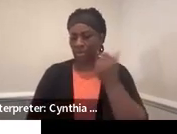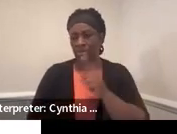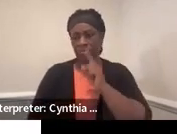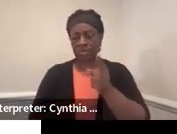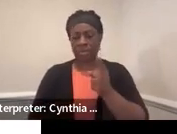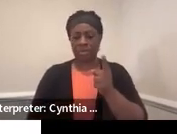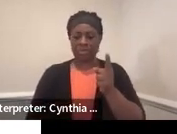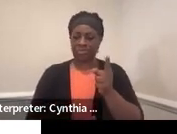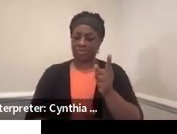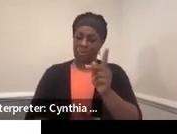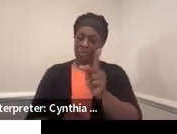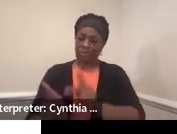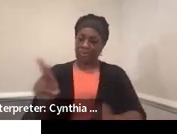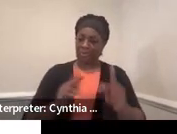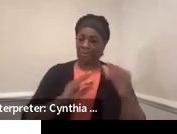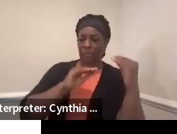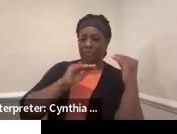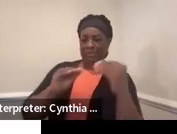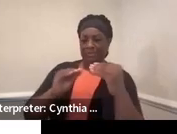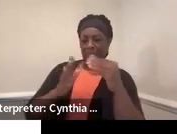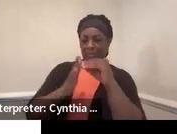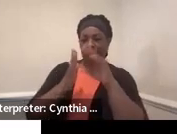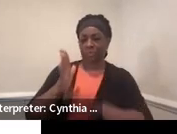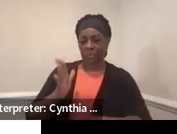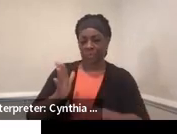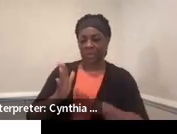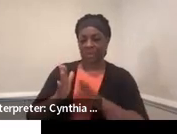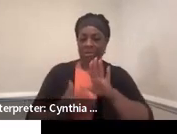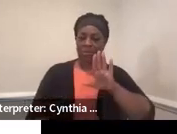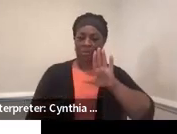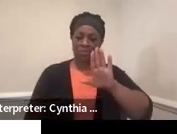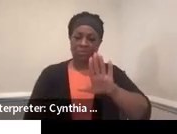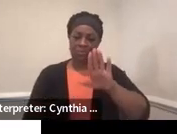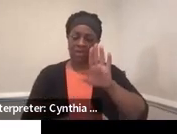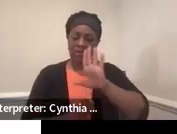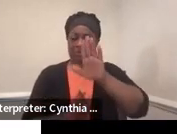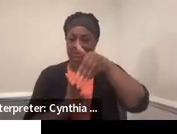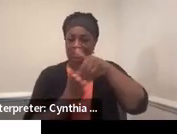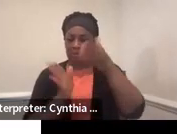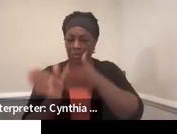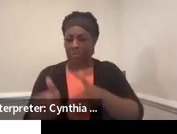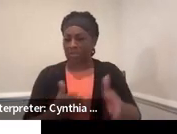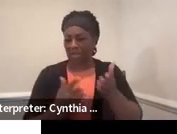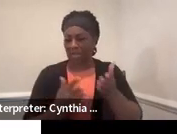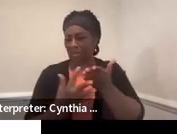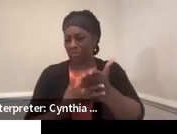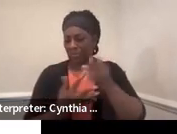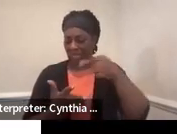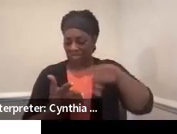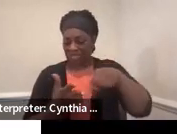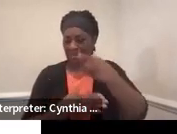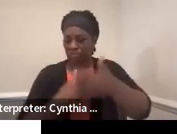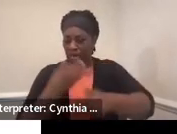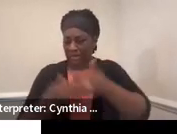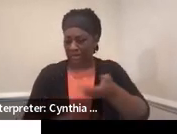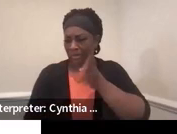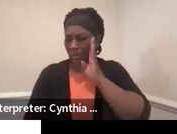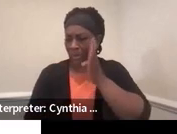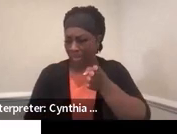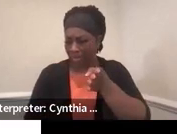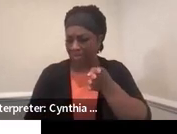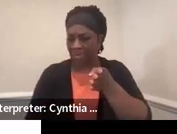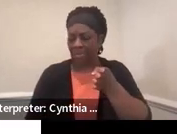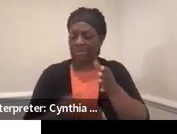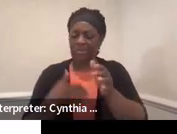the people who are going to teach them about that student-centered planning through this process. So some